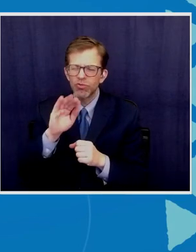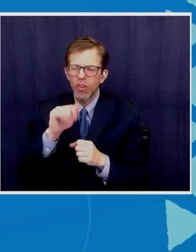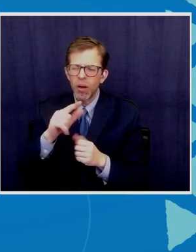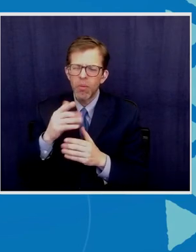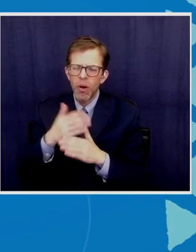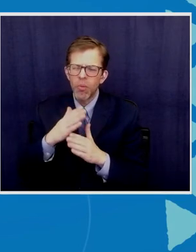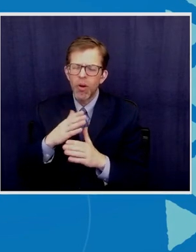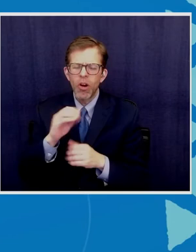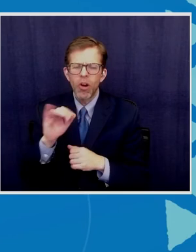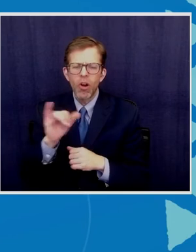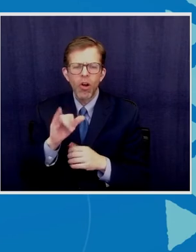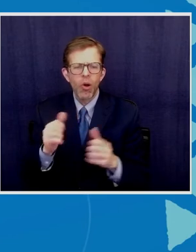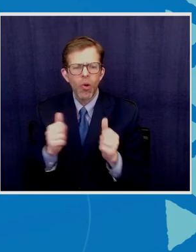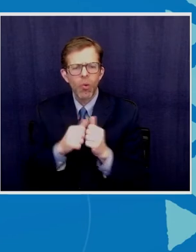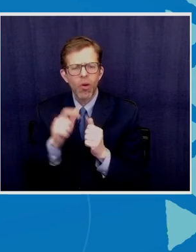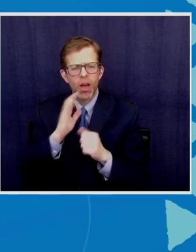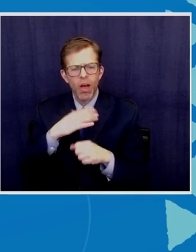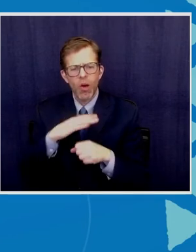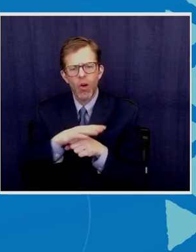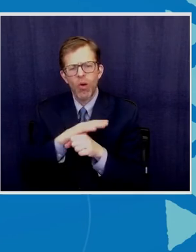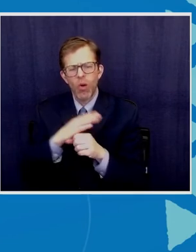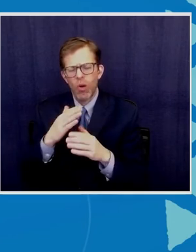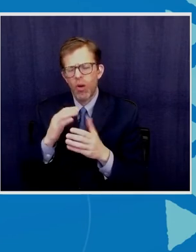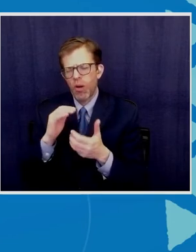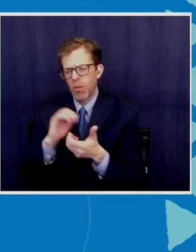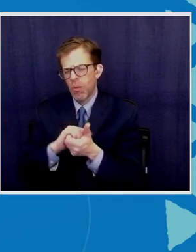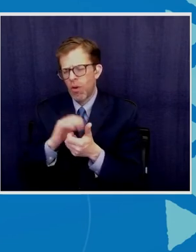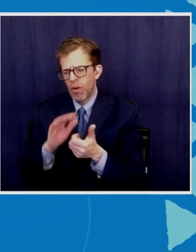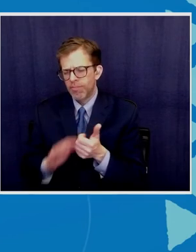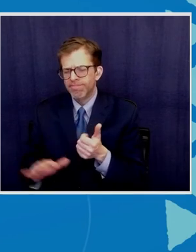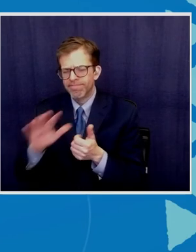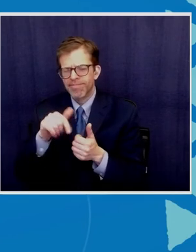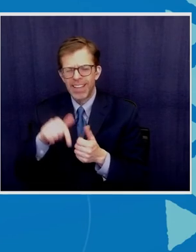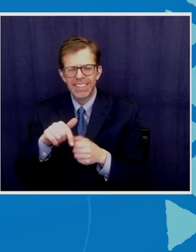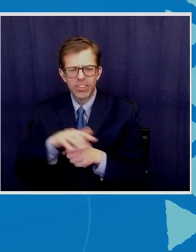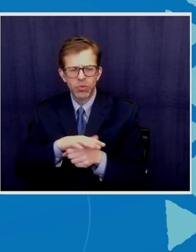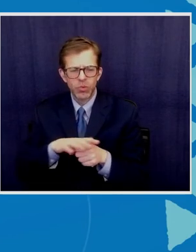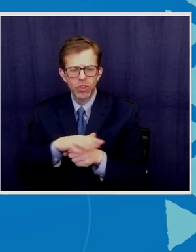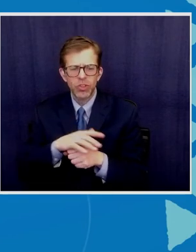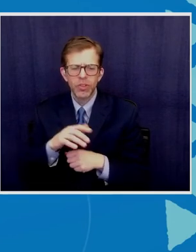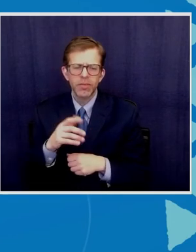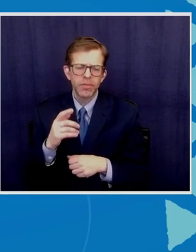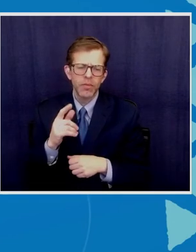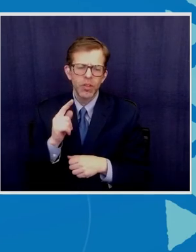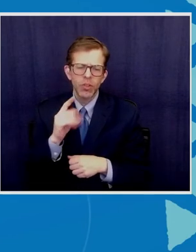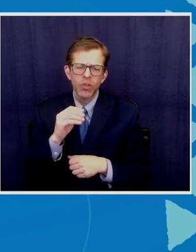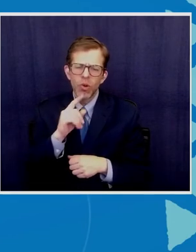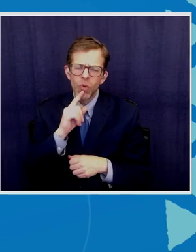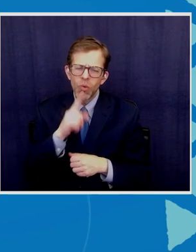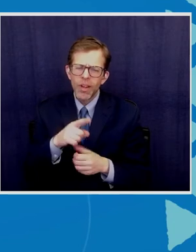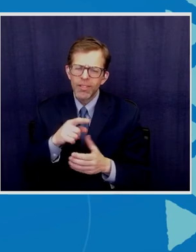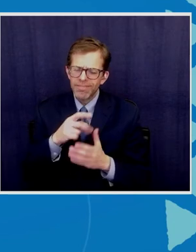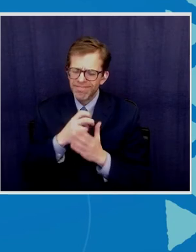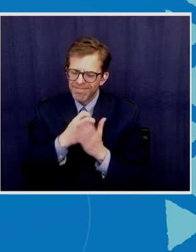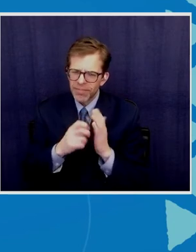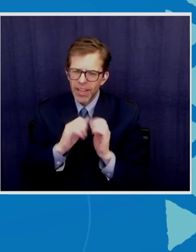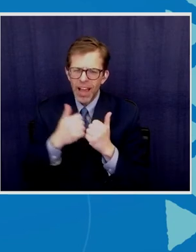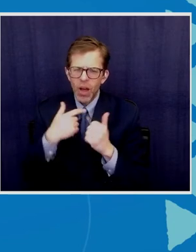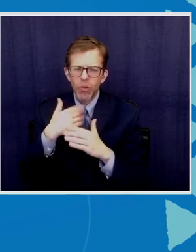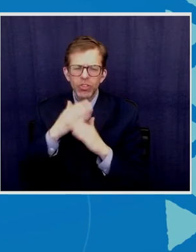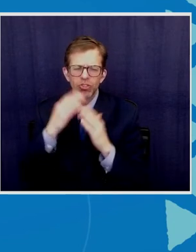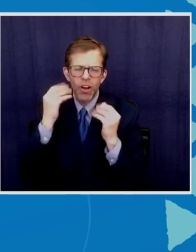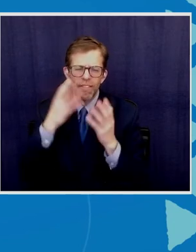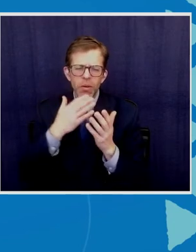as with the our local partnerships out here throughout the region to really dig into how do we share information better